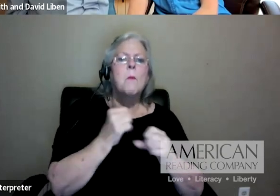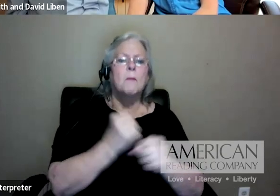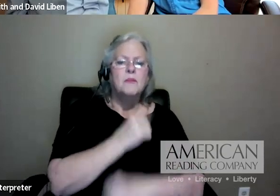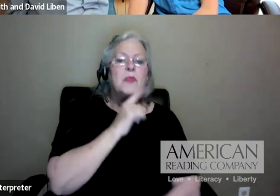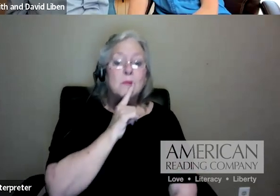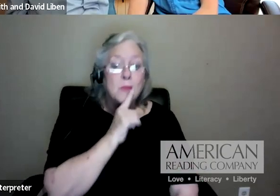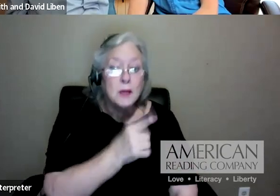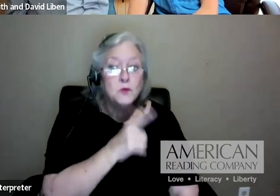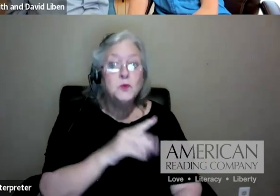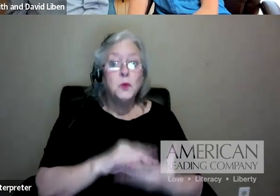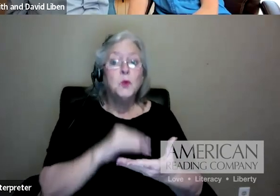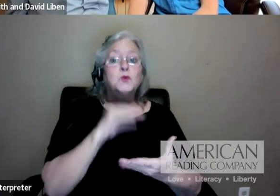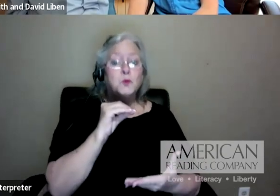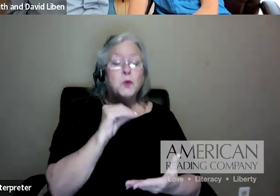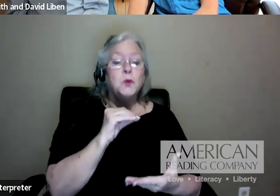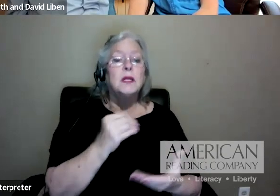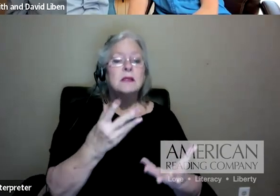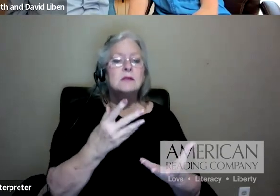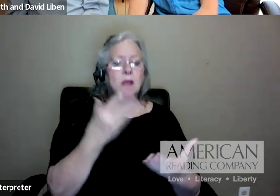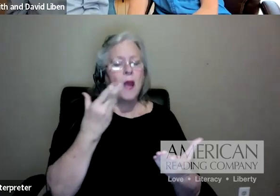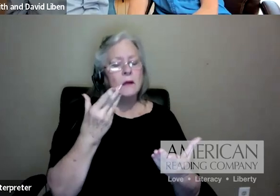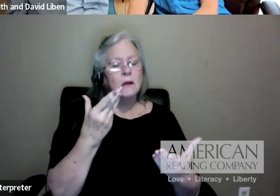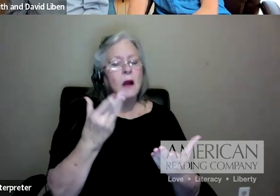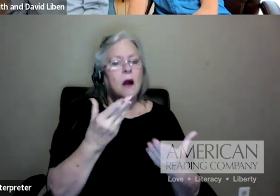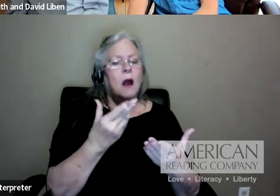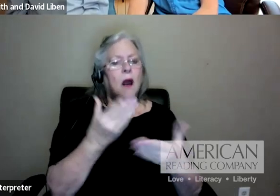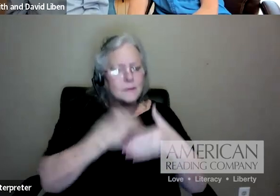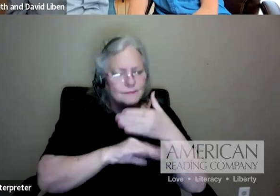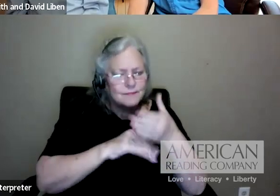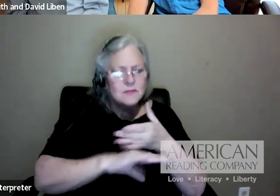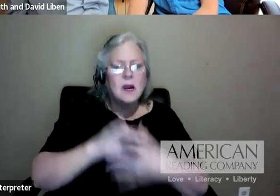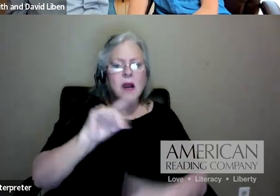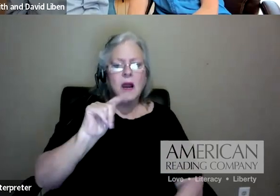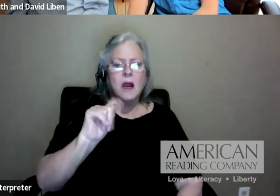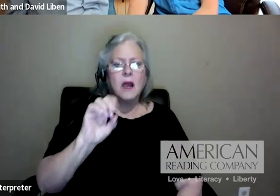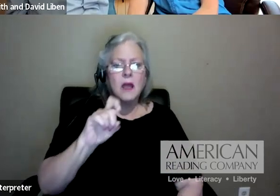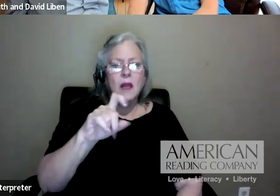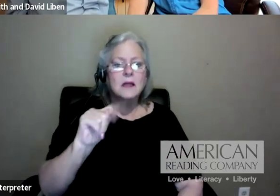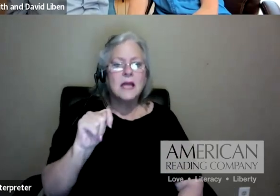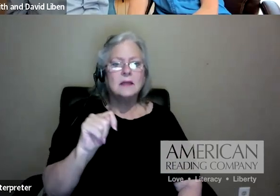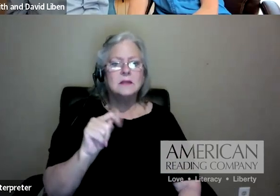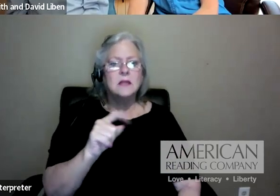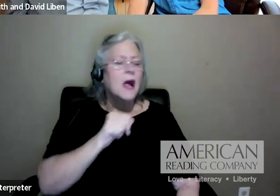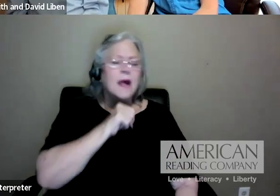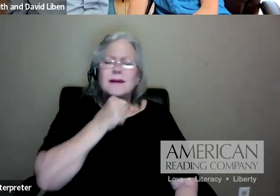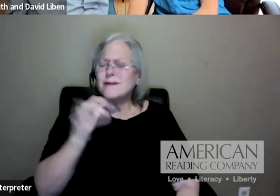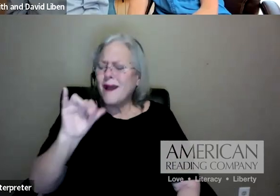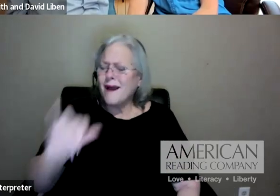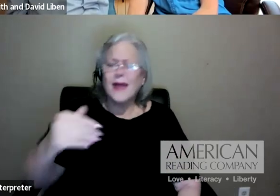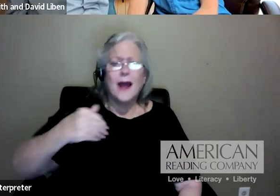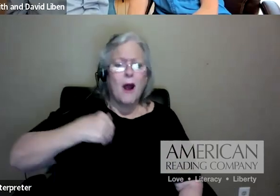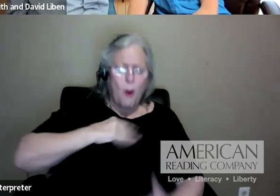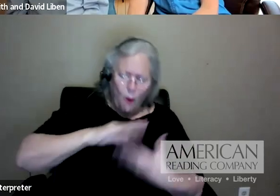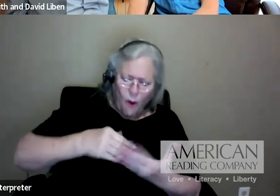the text. I think is, is the point where that we want to get at. It's not that they all have to read the text, but that grade level